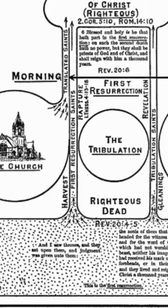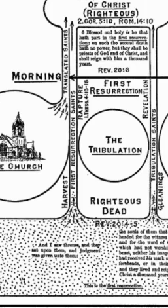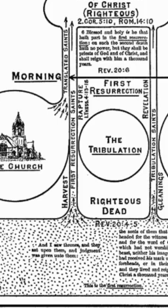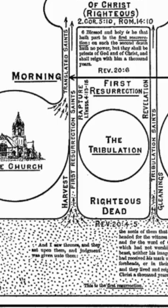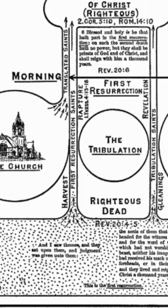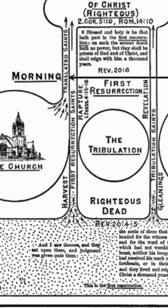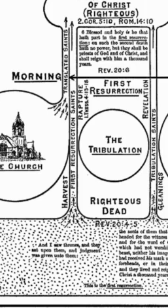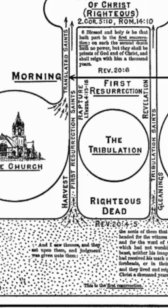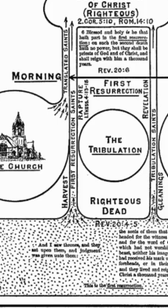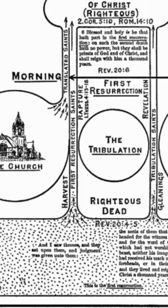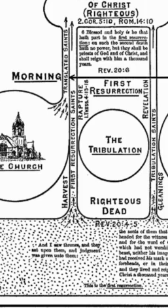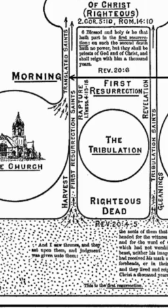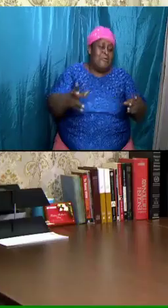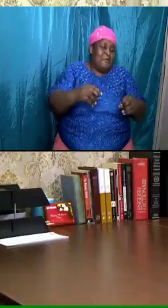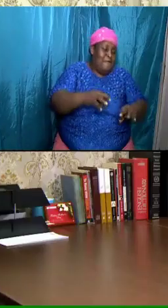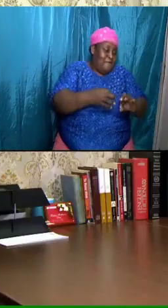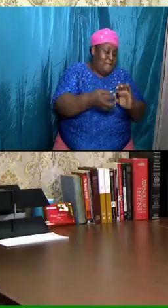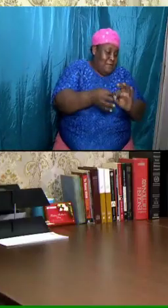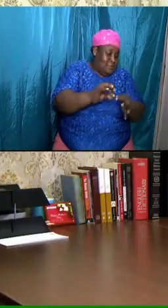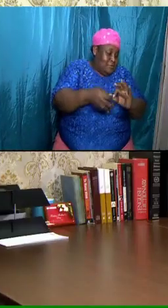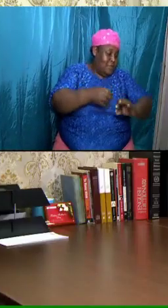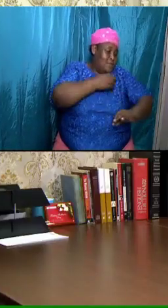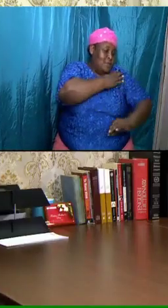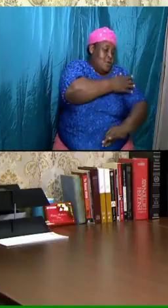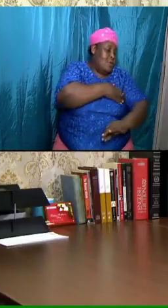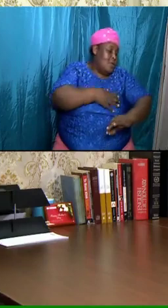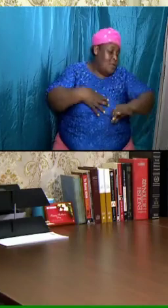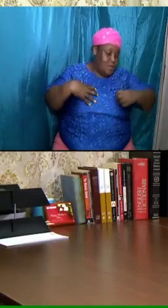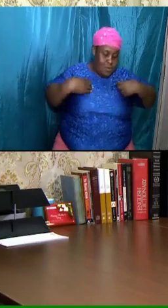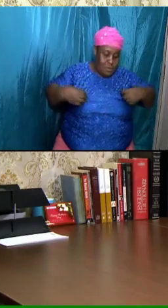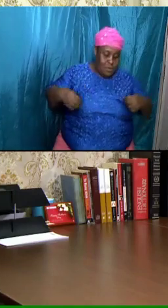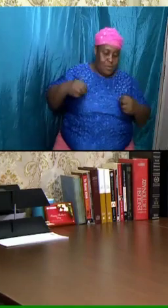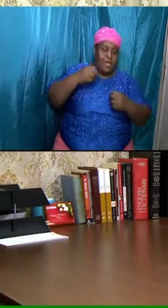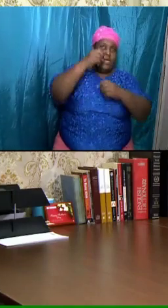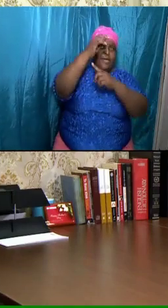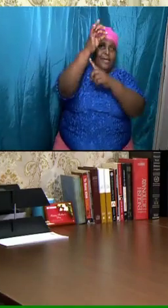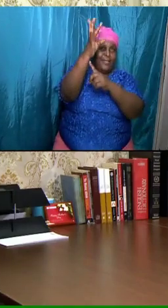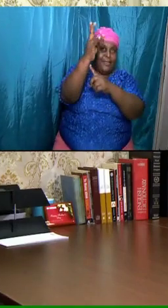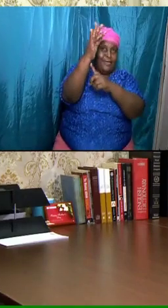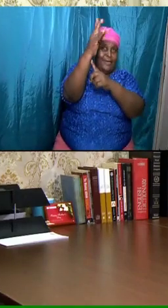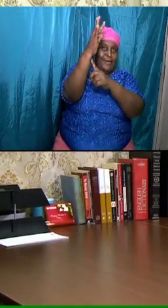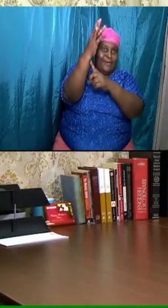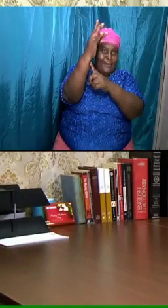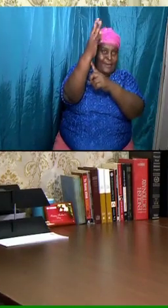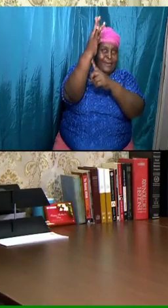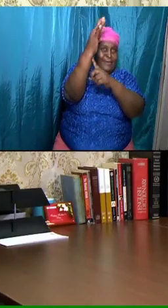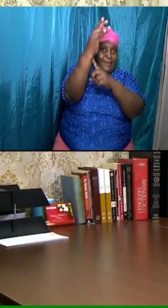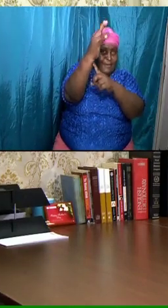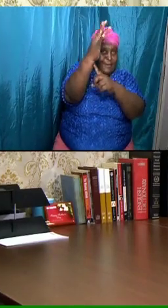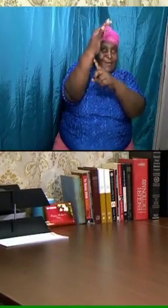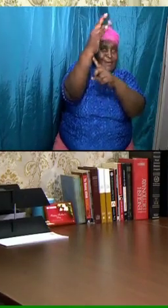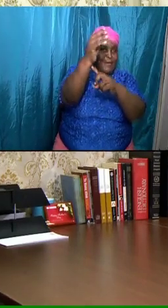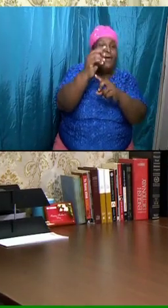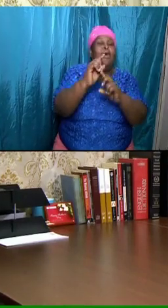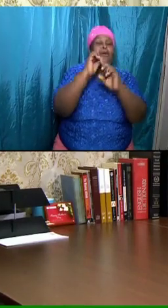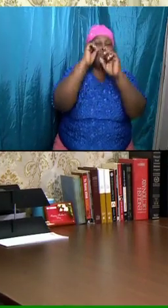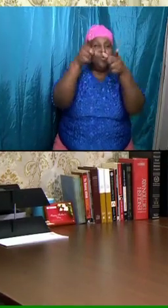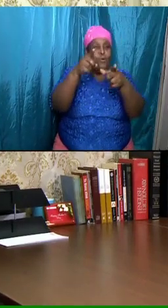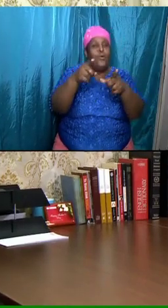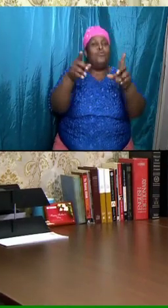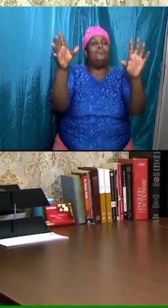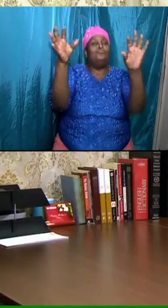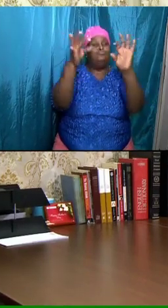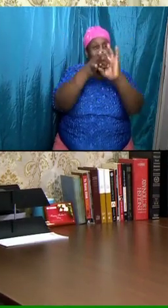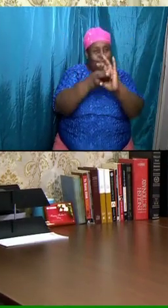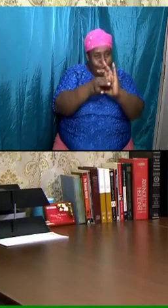wedding close together and they will trim their lamps and they go out to join the bridegroom in that procession